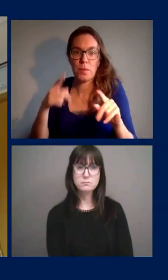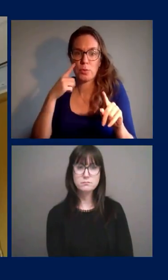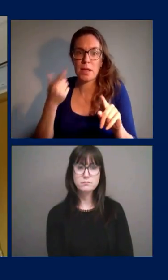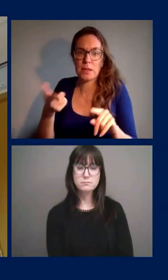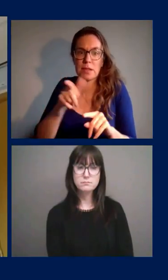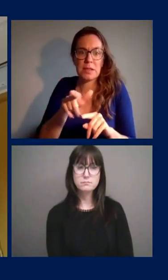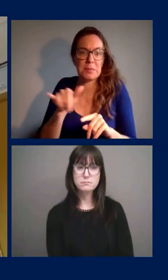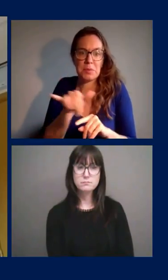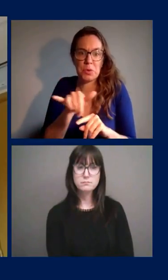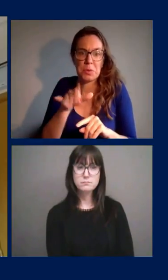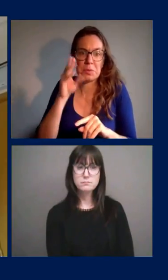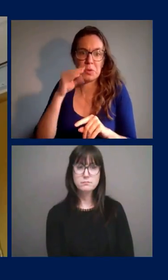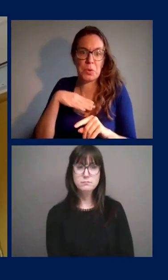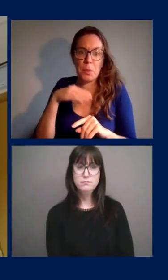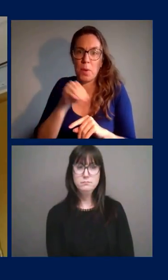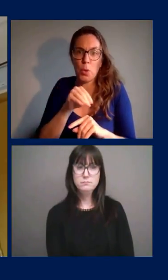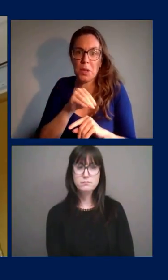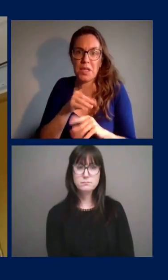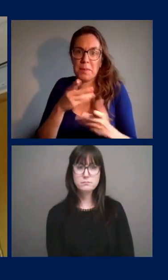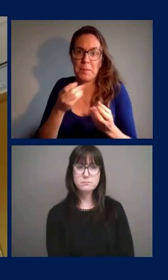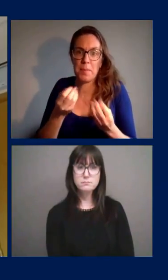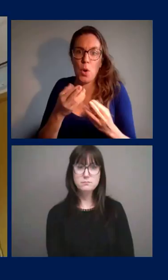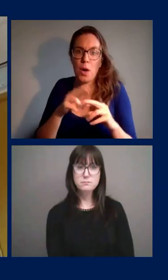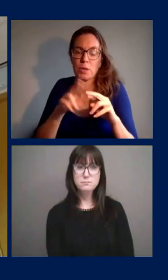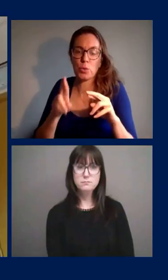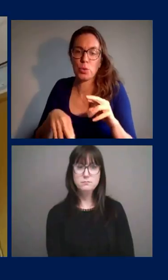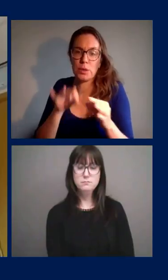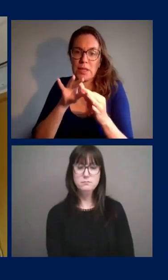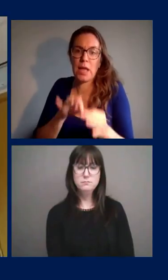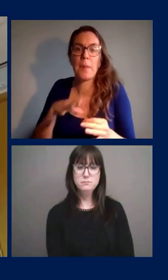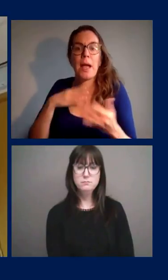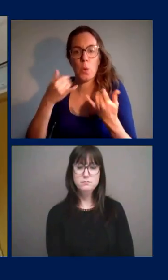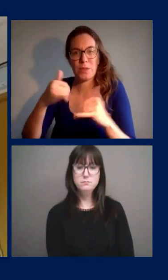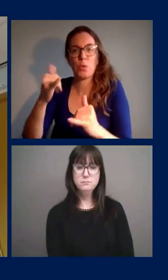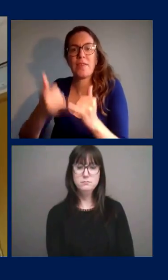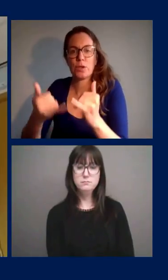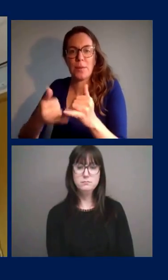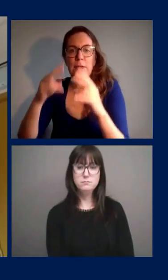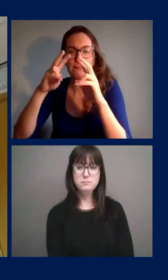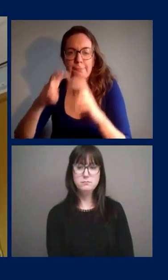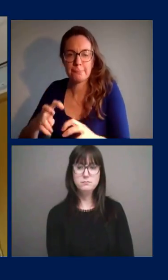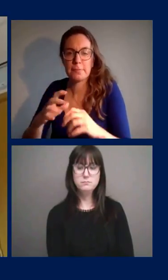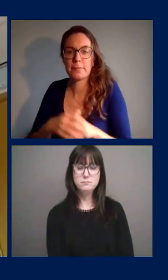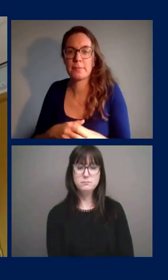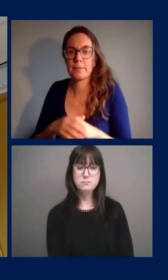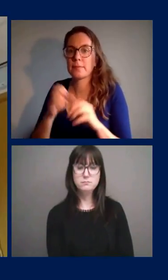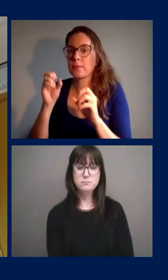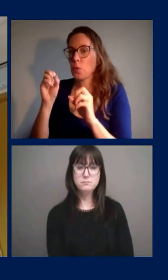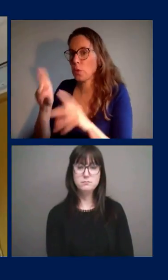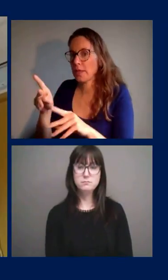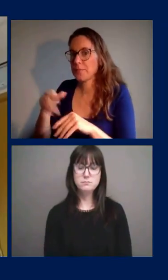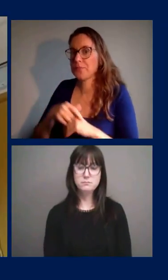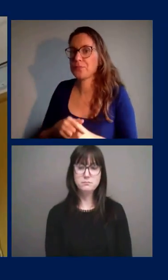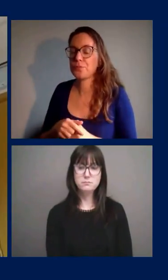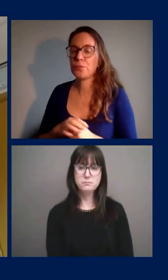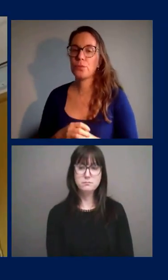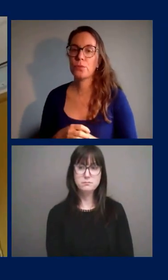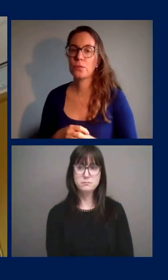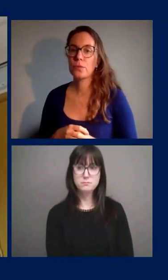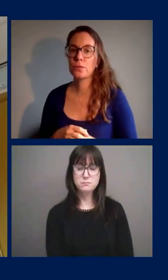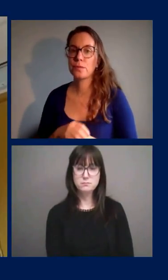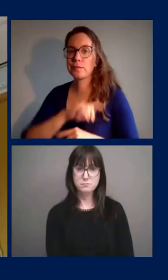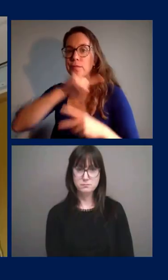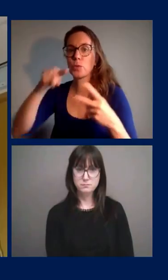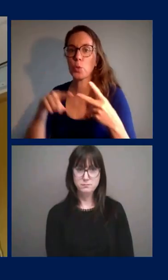evaluate the results during the end of the week D'accord and maybe my follow up